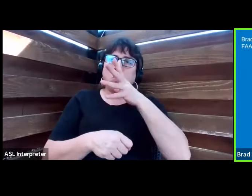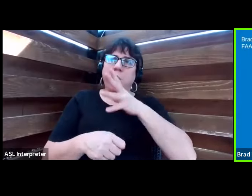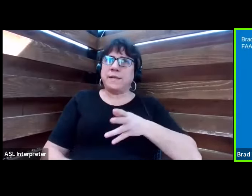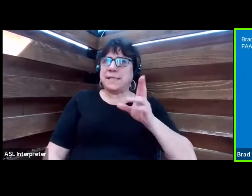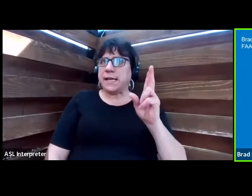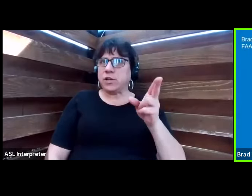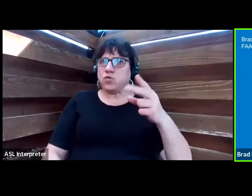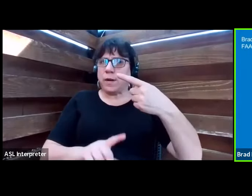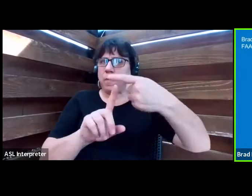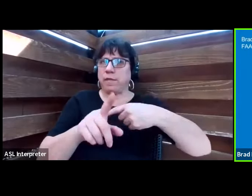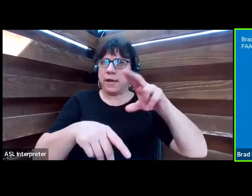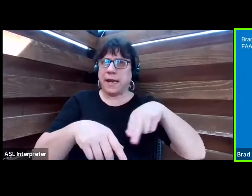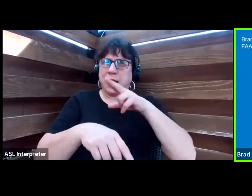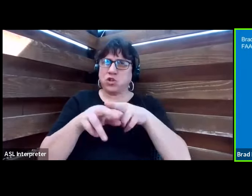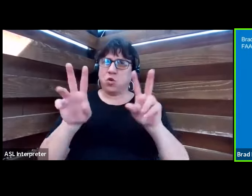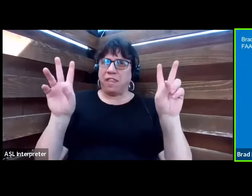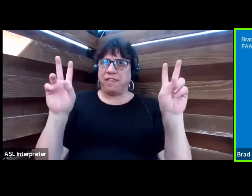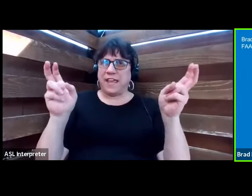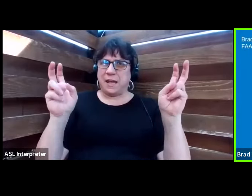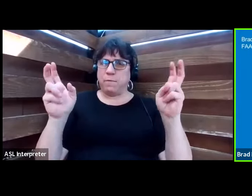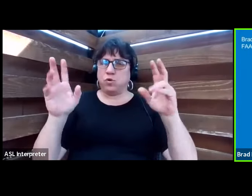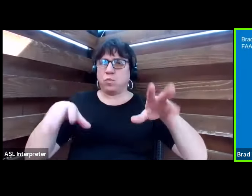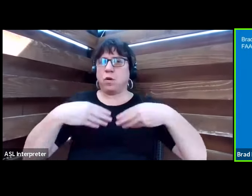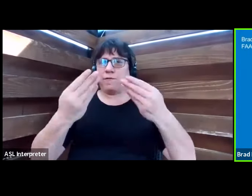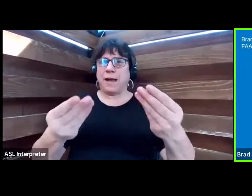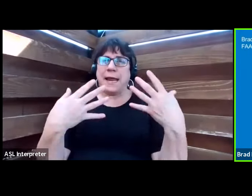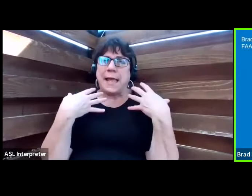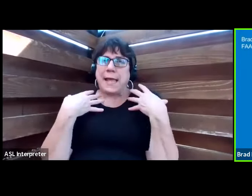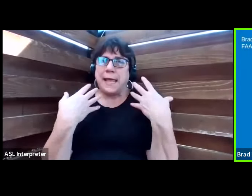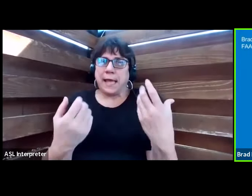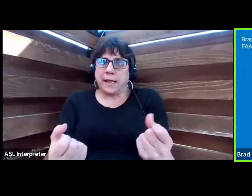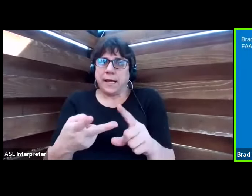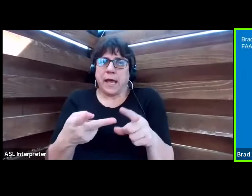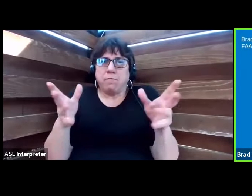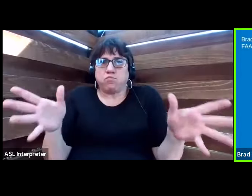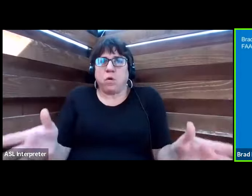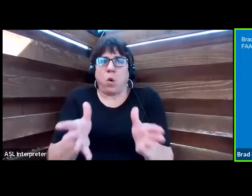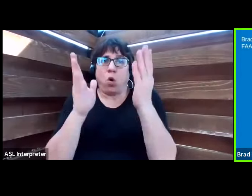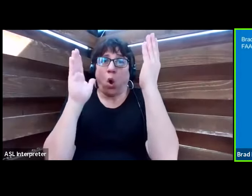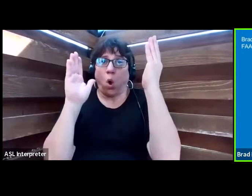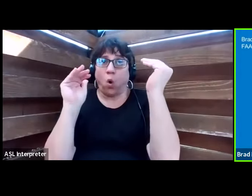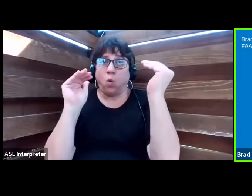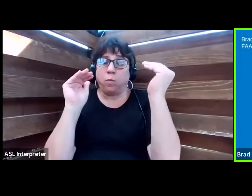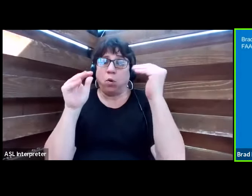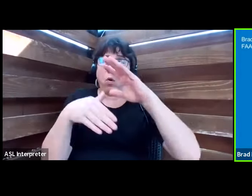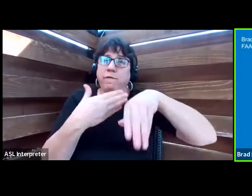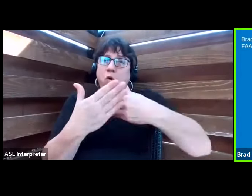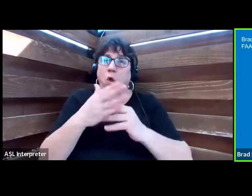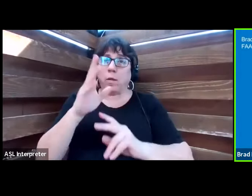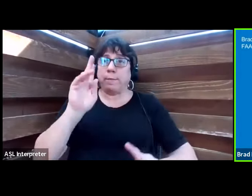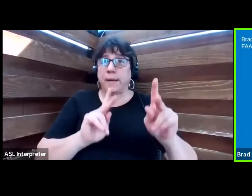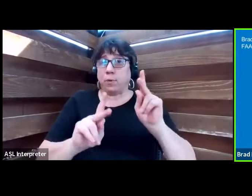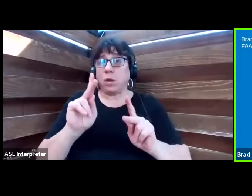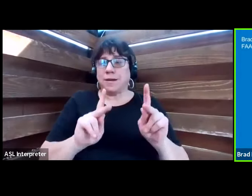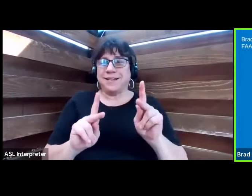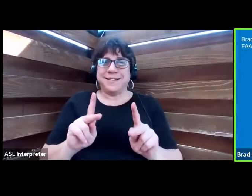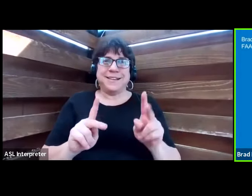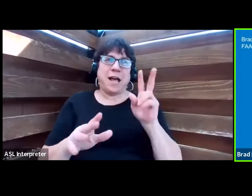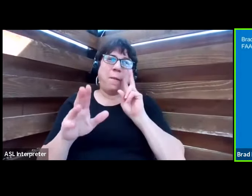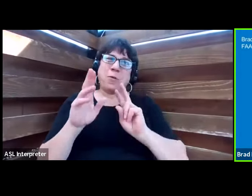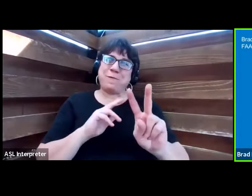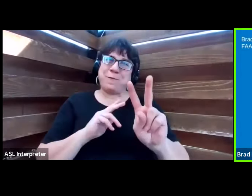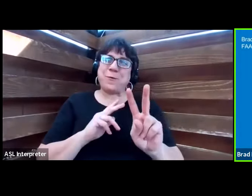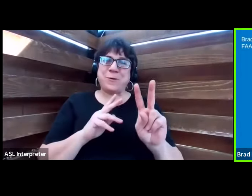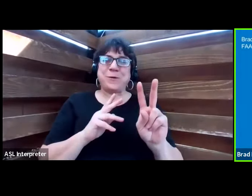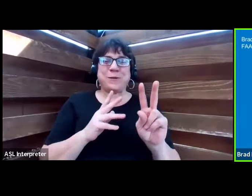Month national theme to provide healing and promote hope for all people. I'm looking forward